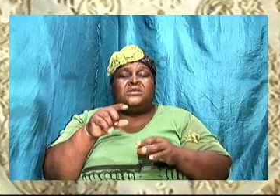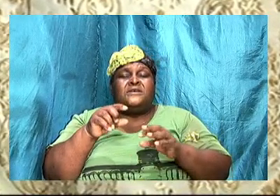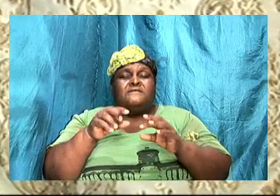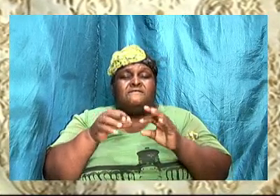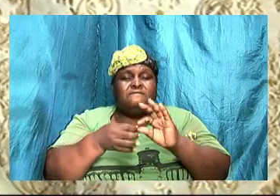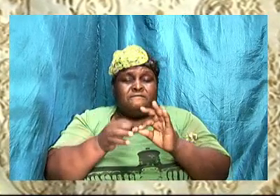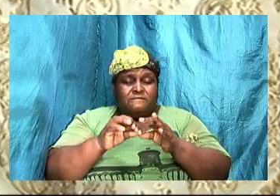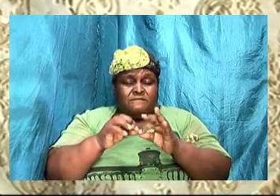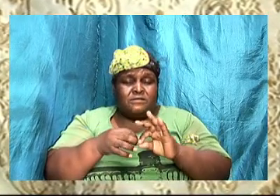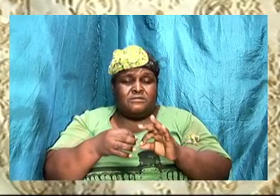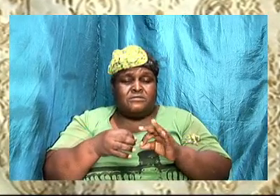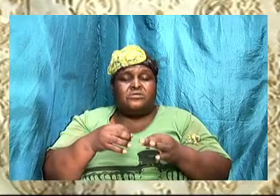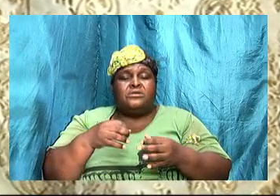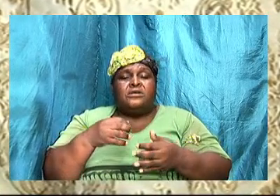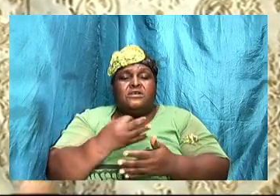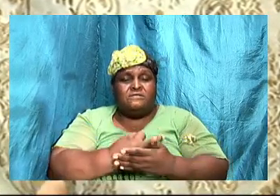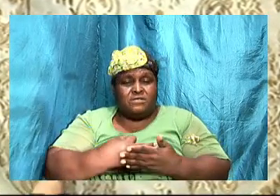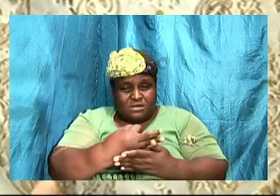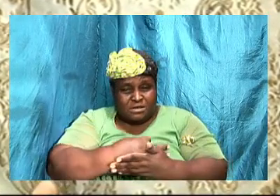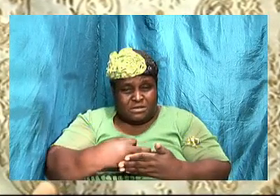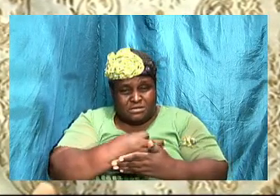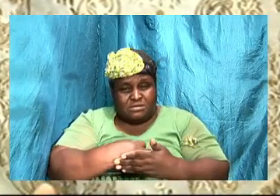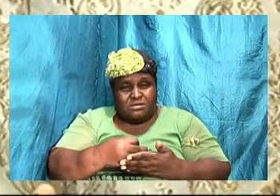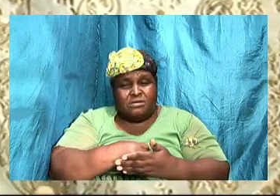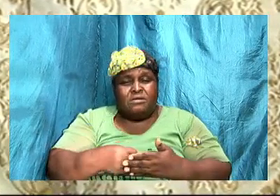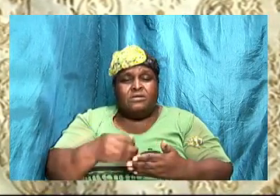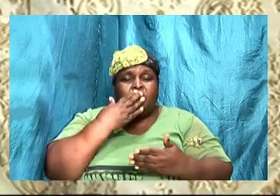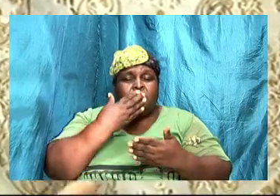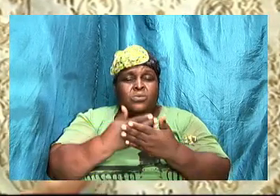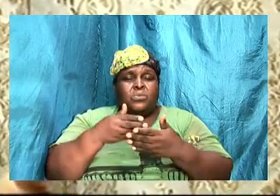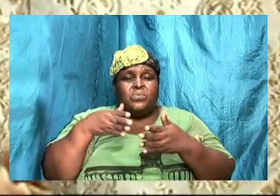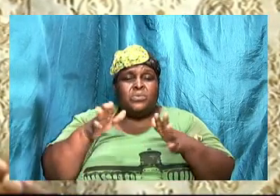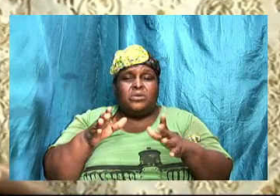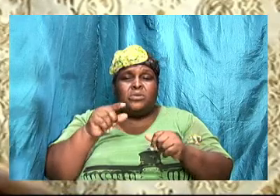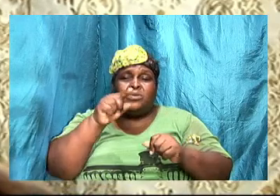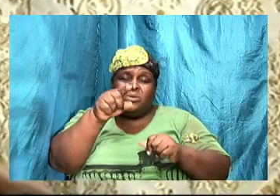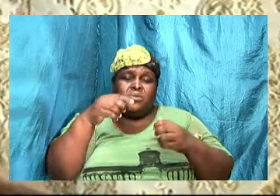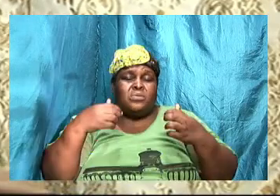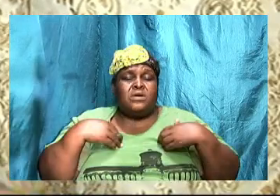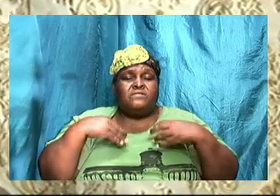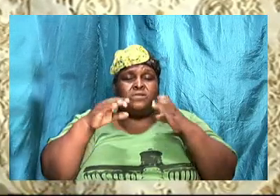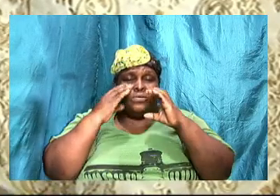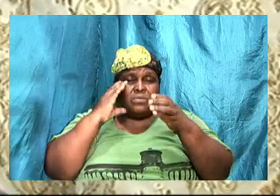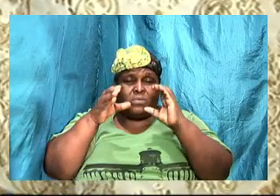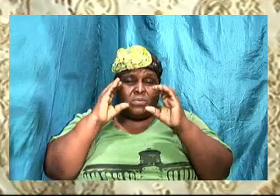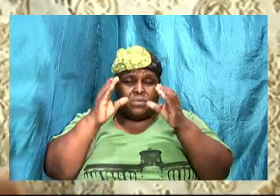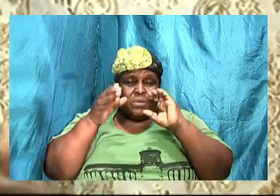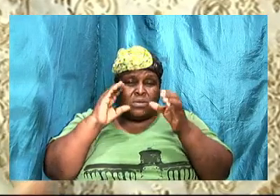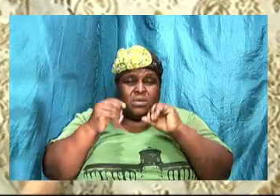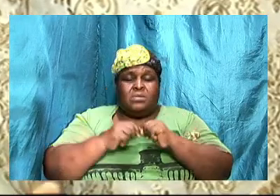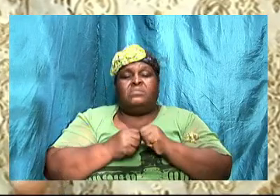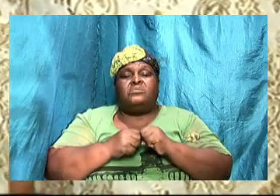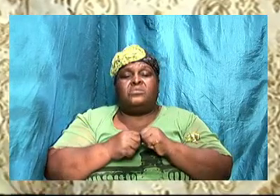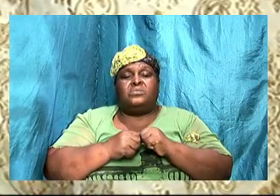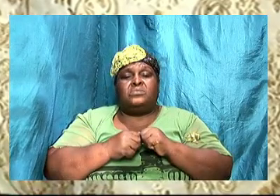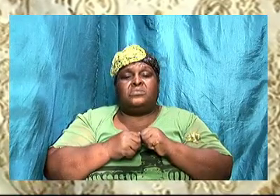proper way, then you are going to have to communicate with it. If it is about child rearing,